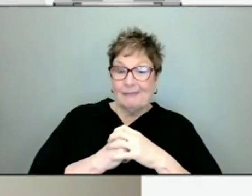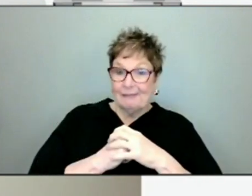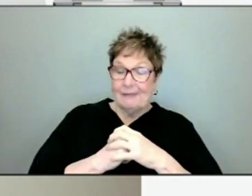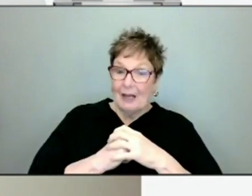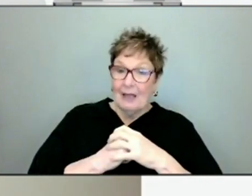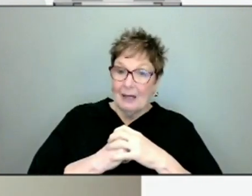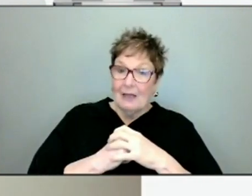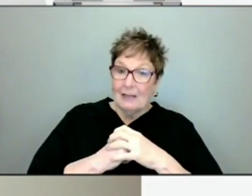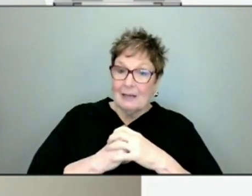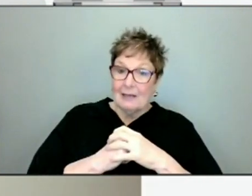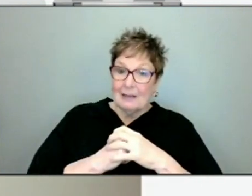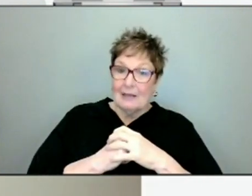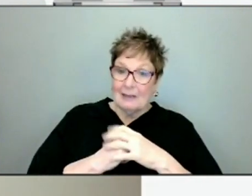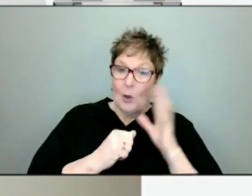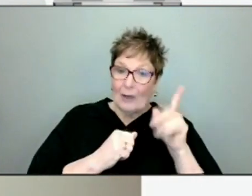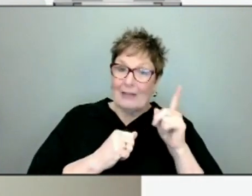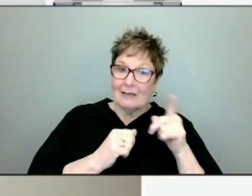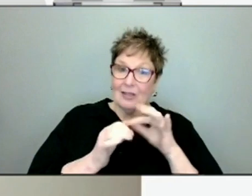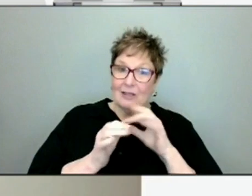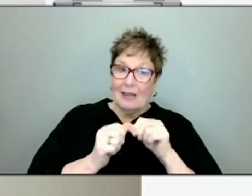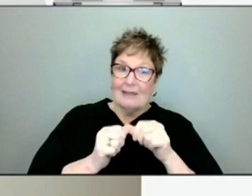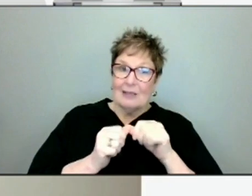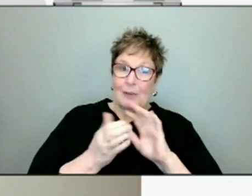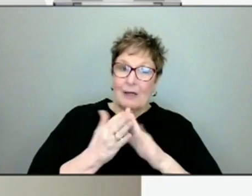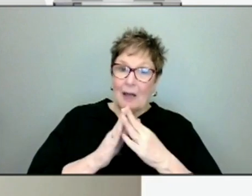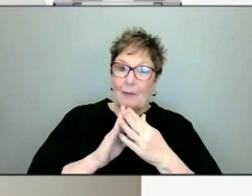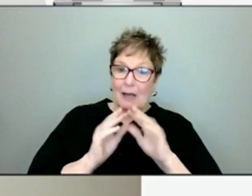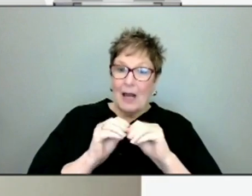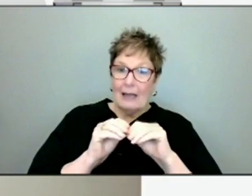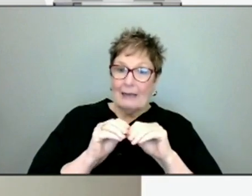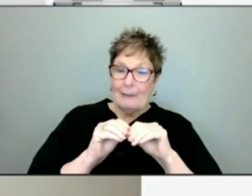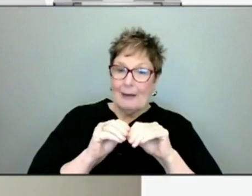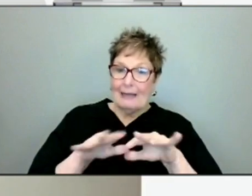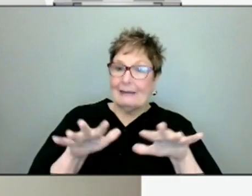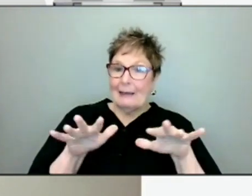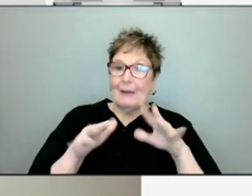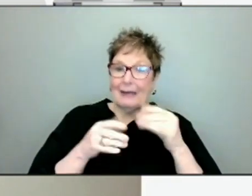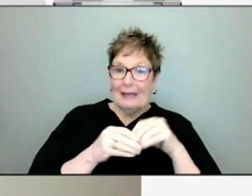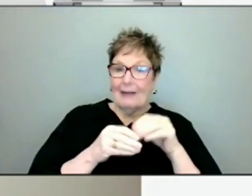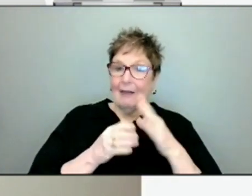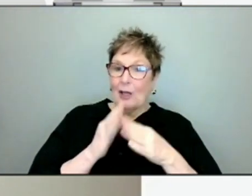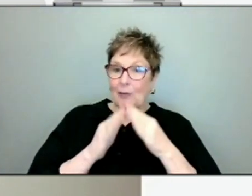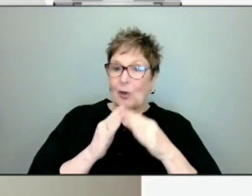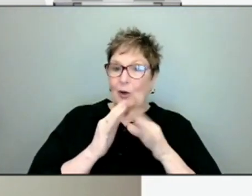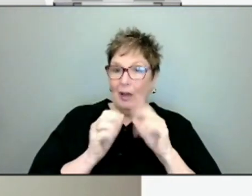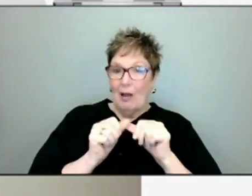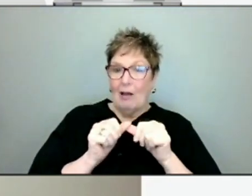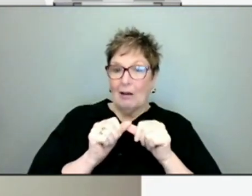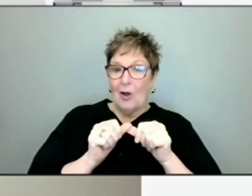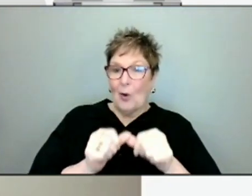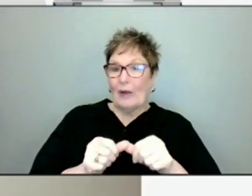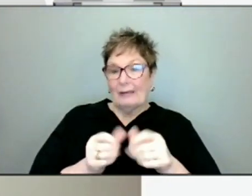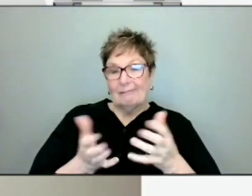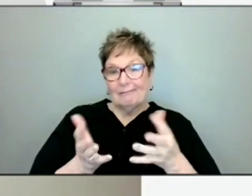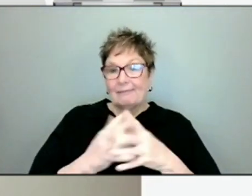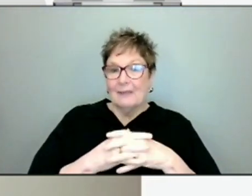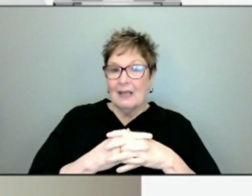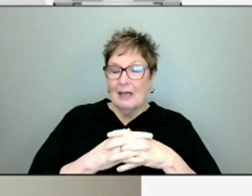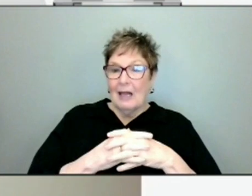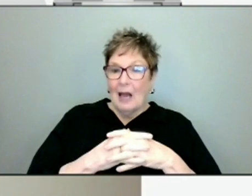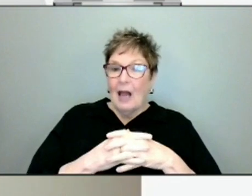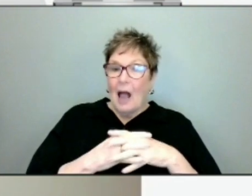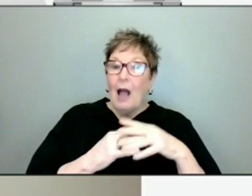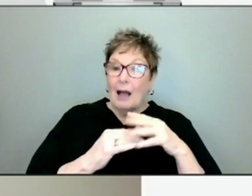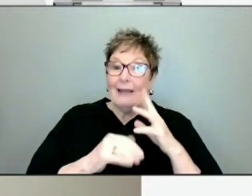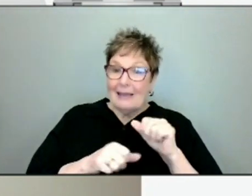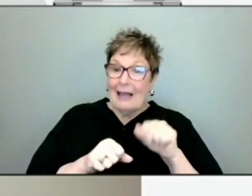transitioning to a period where it's really becomes endemic or just here in our community on an ongoing basis. Certainly we are